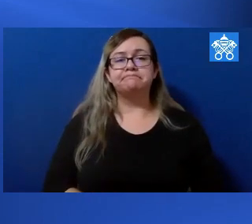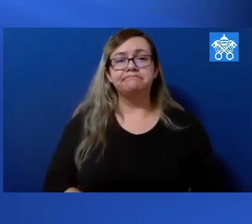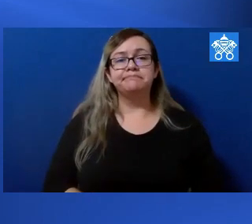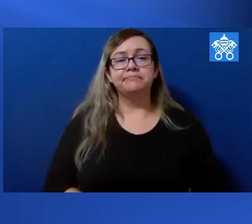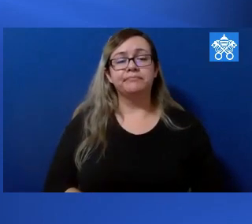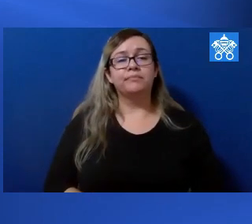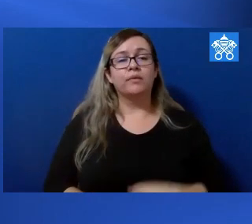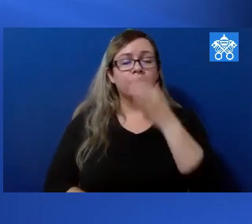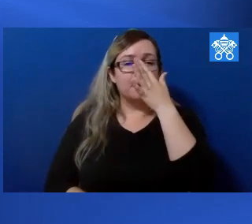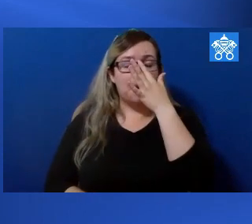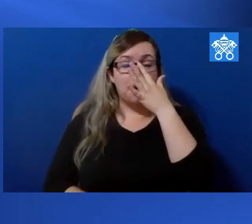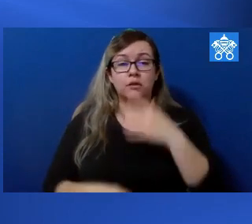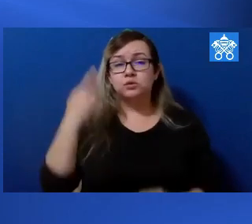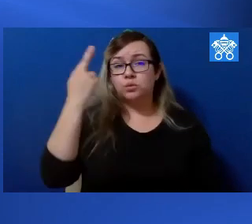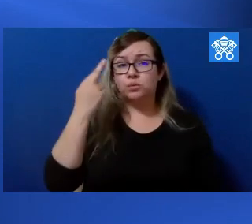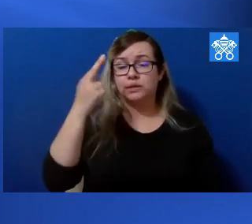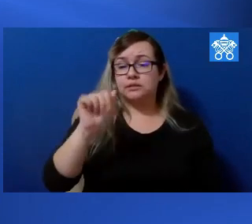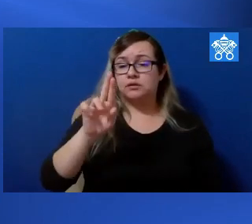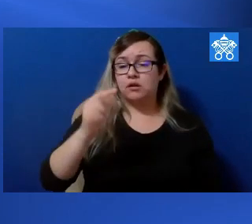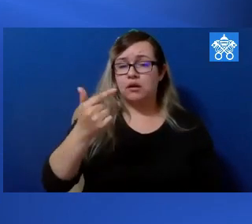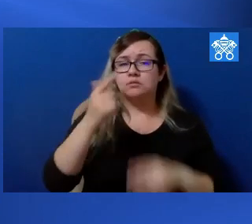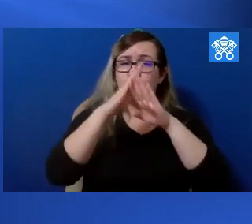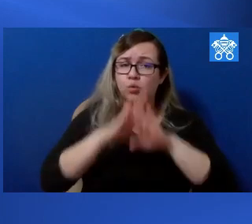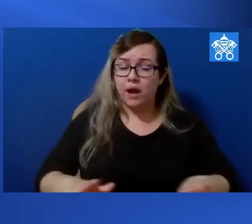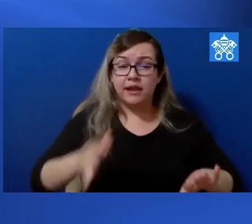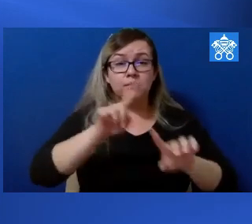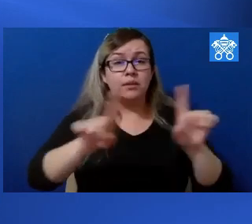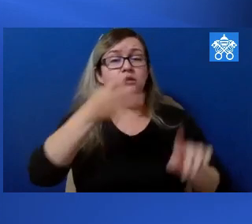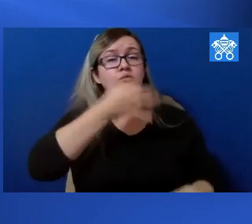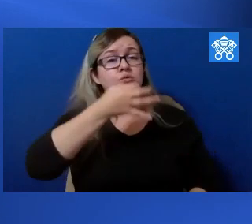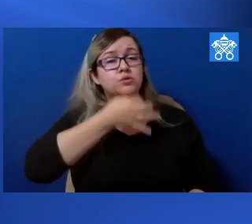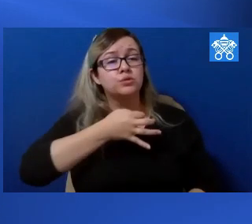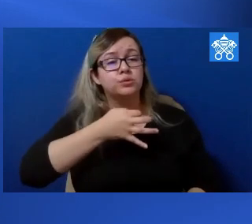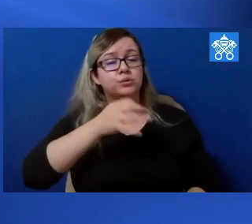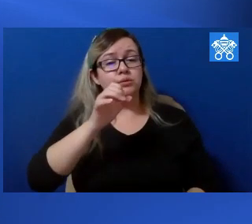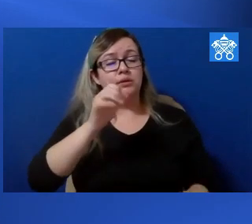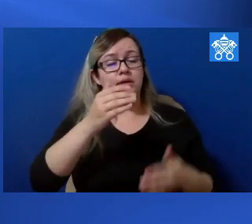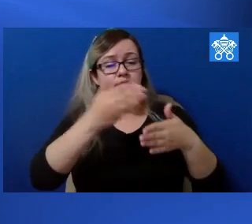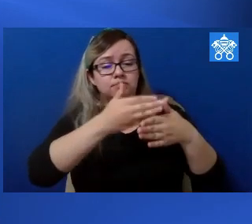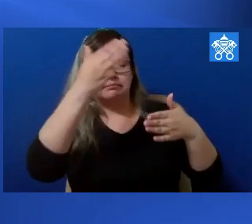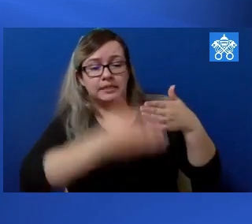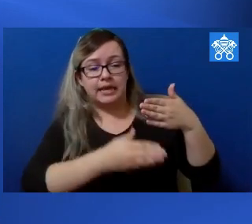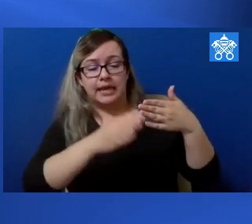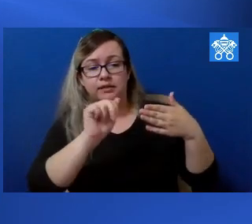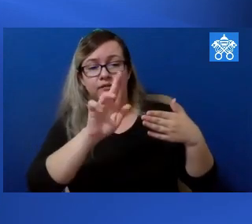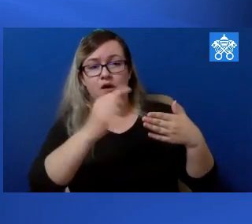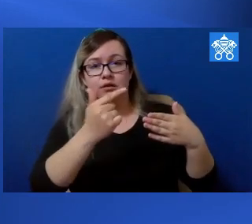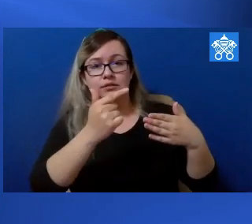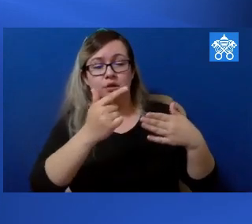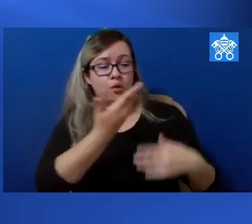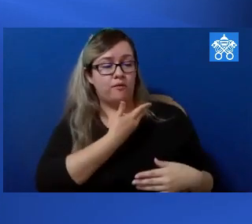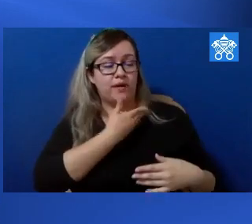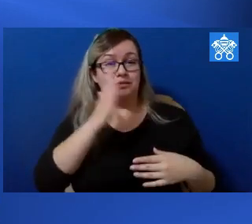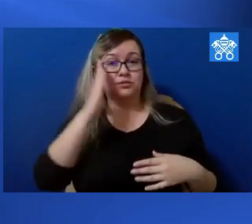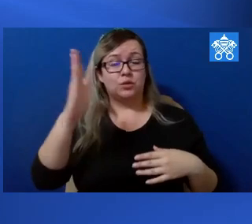And while the month of August has been relatively quiet, it will be quite busy coming up soon here. At the end of this month, Pope Francis